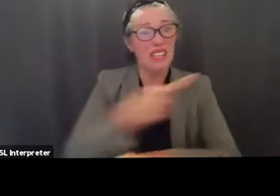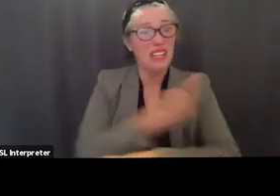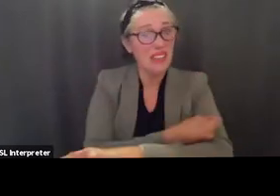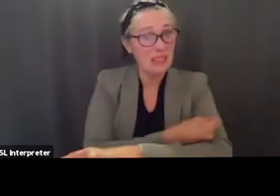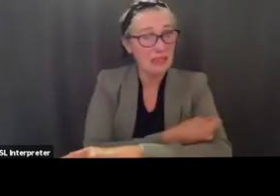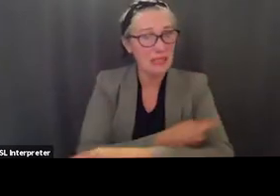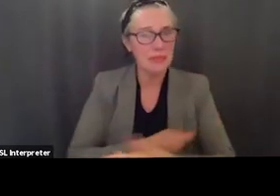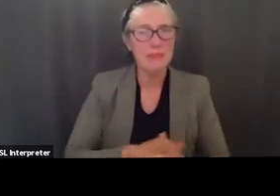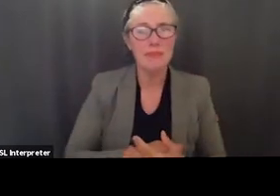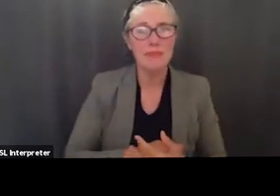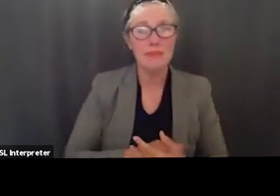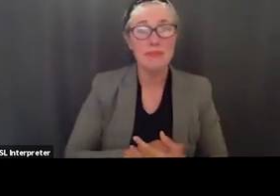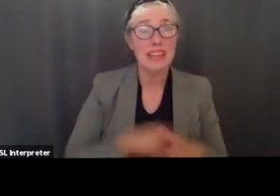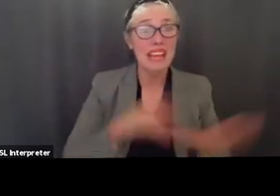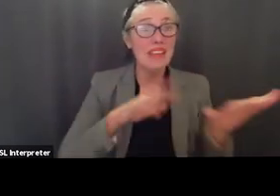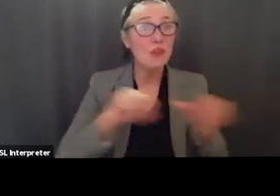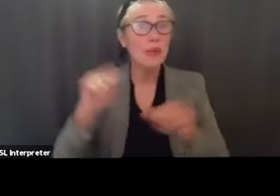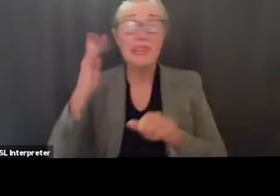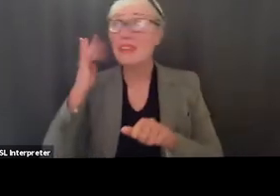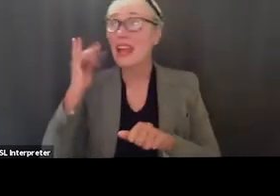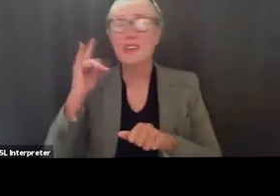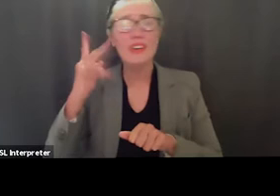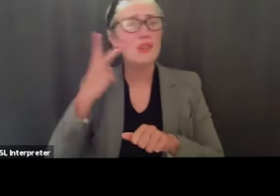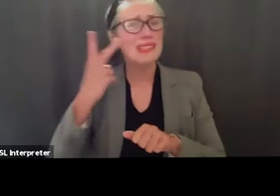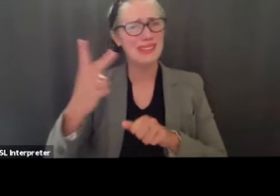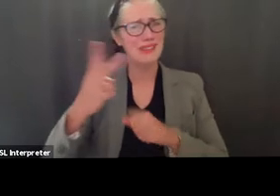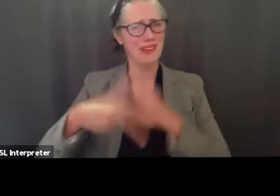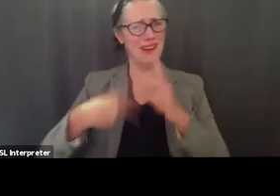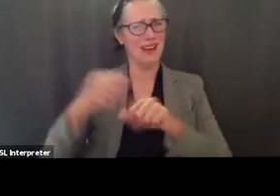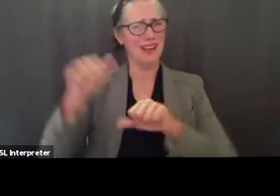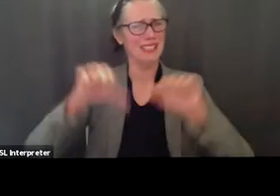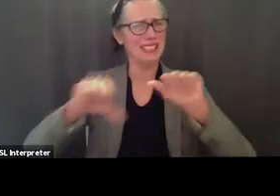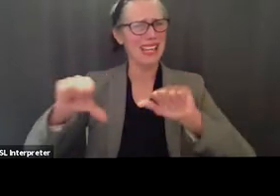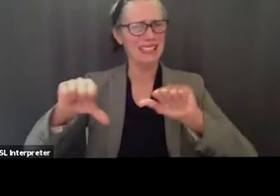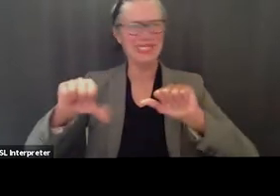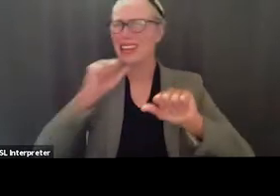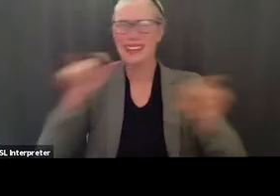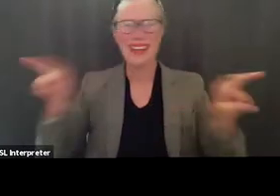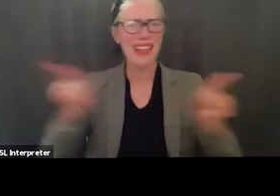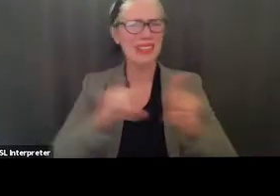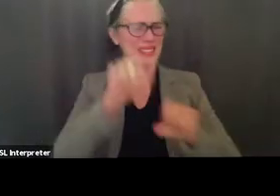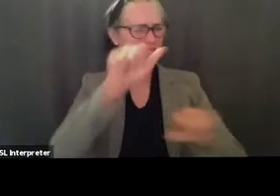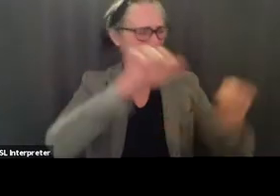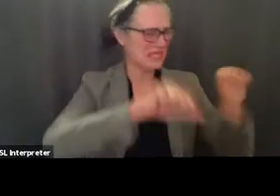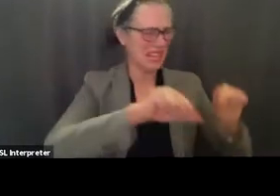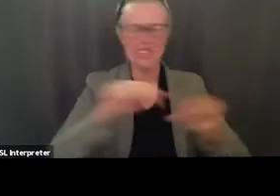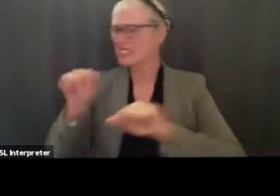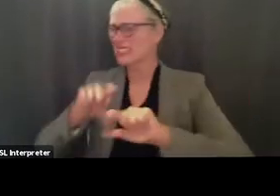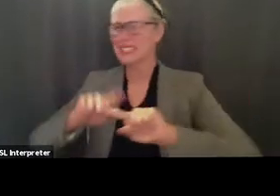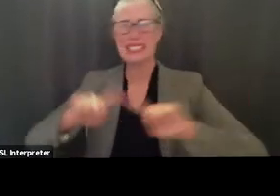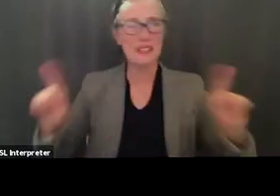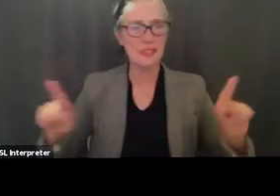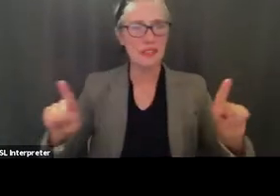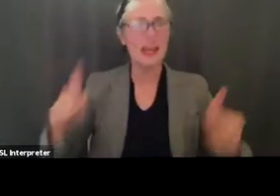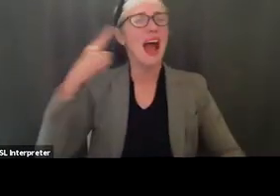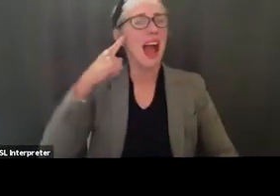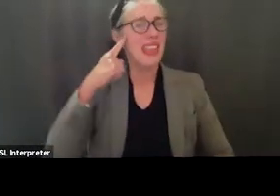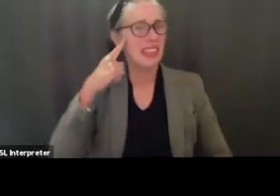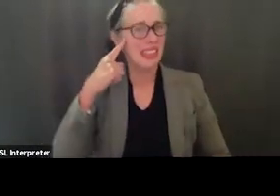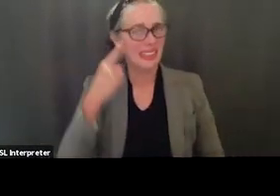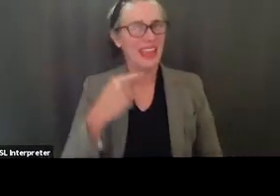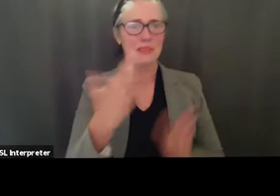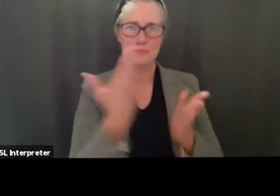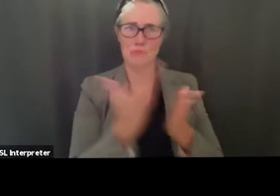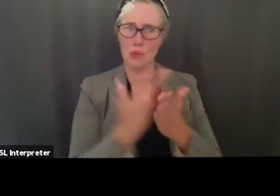when you go outside of california you see a different science so that just tells us there's something wrong so i need you guys to slow down um